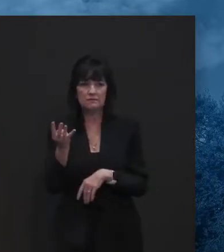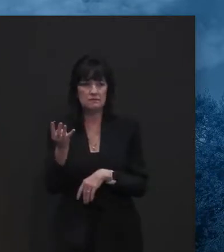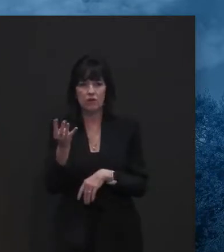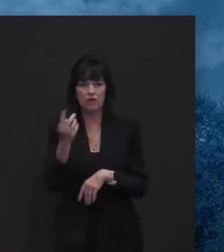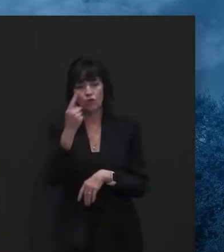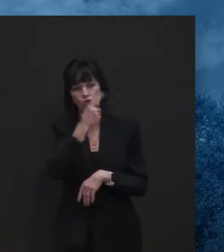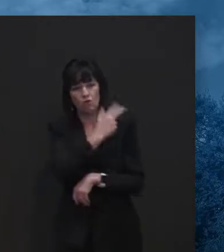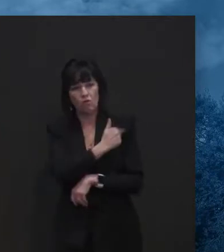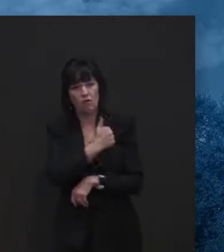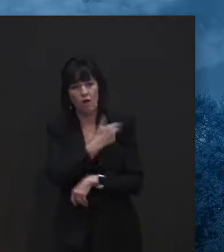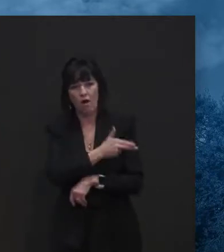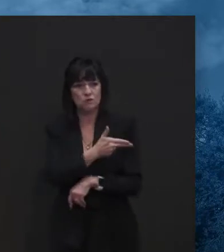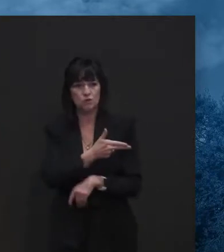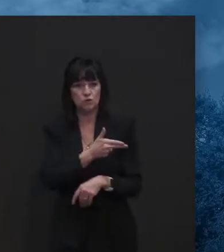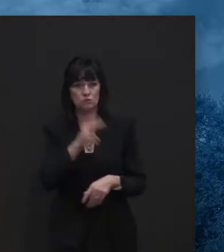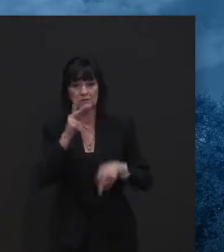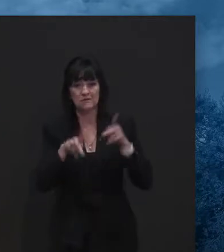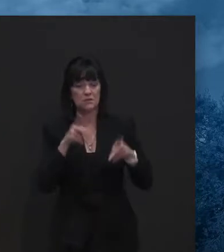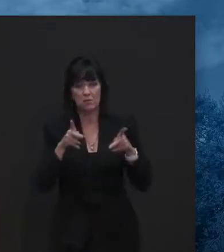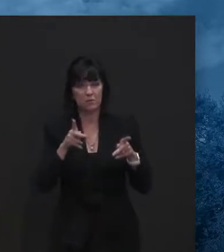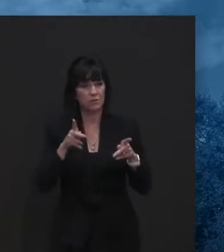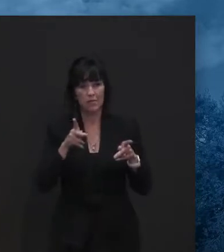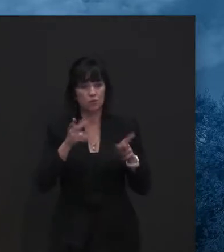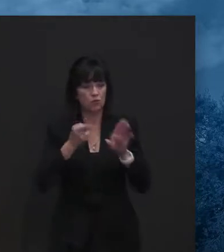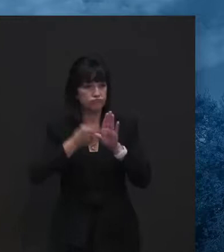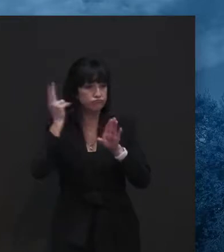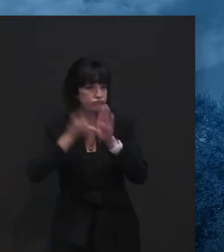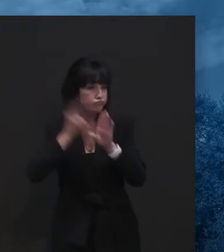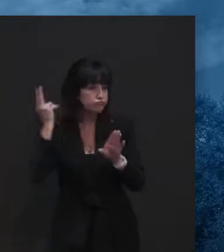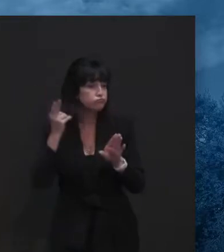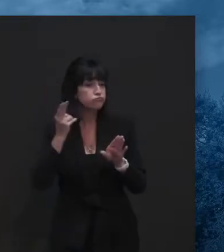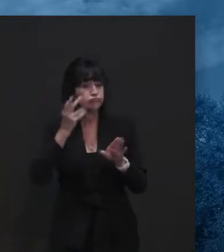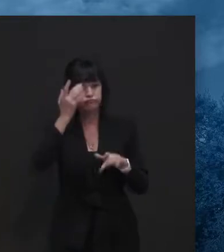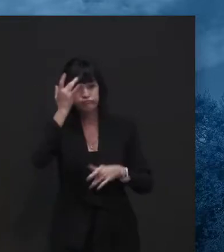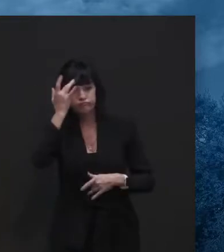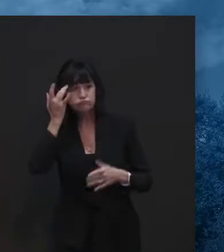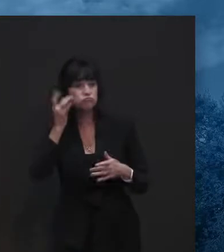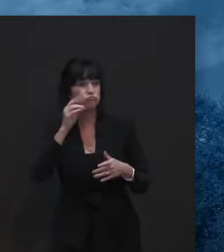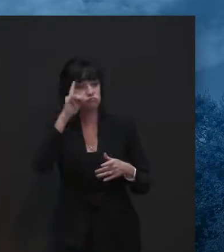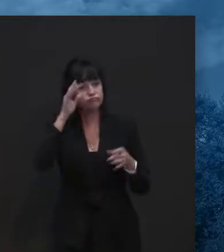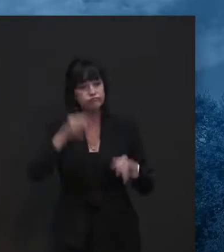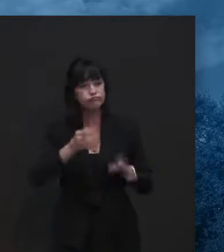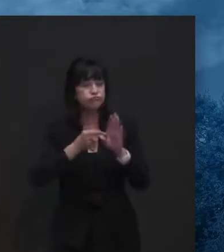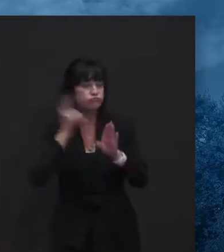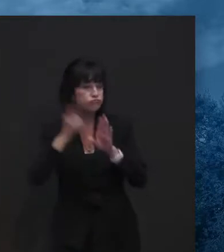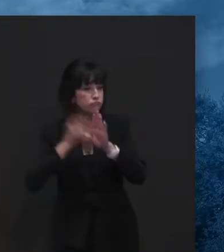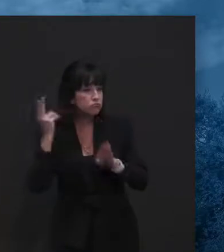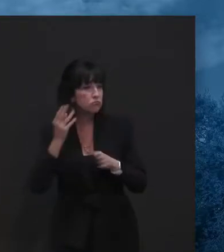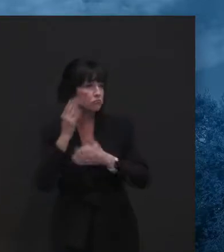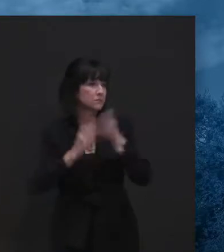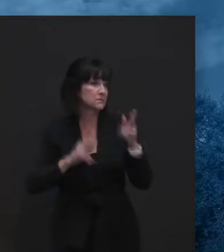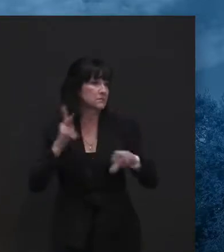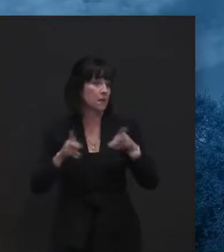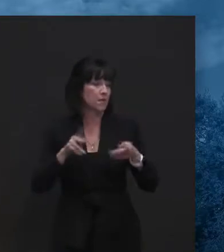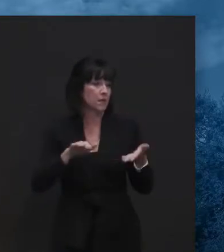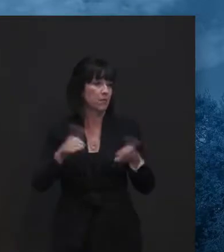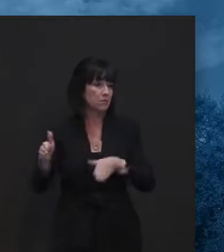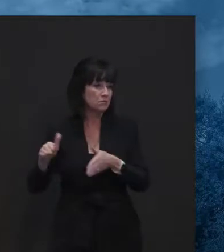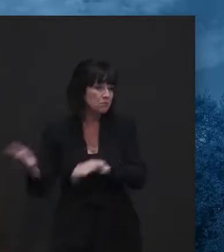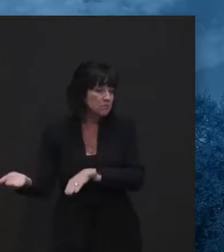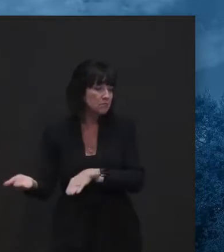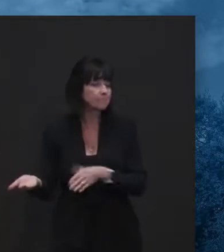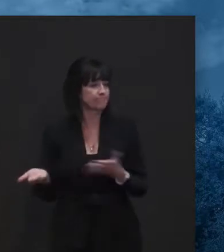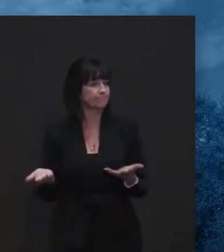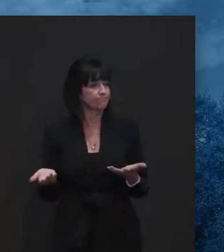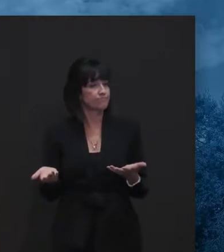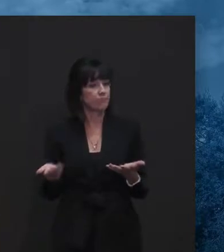And so they've, they've got to run as tightly as they can at the moment as well. I've done an amazing job, uh, doing most of the test,